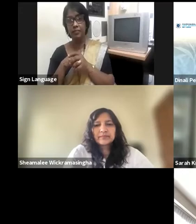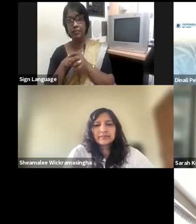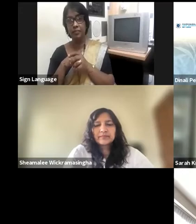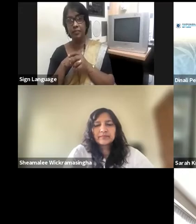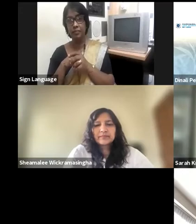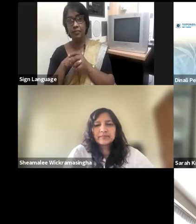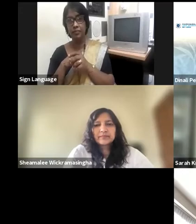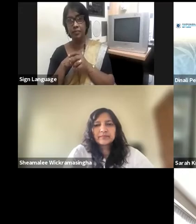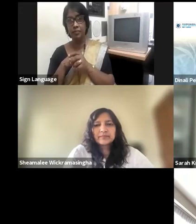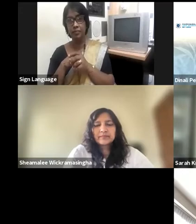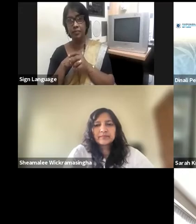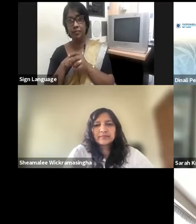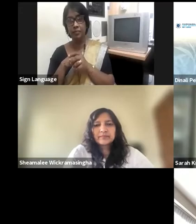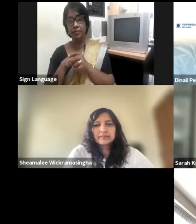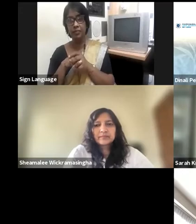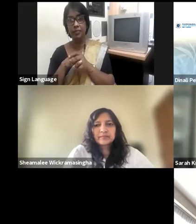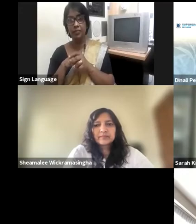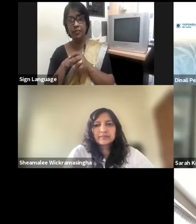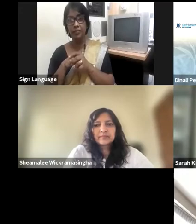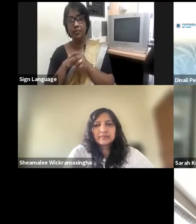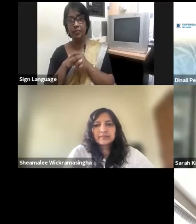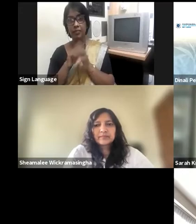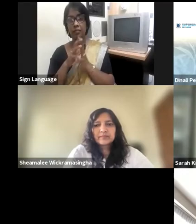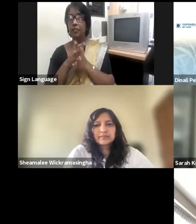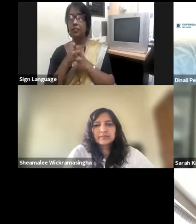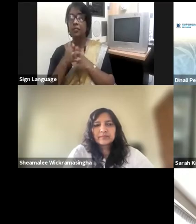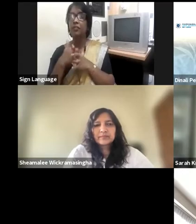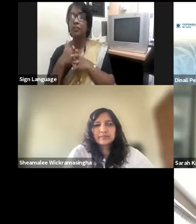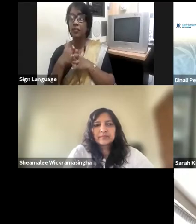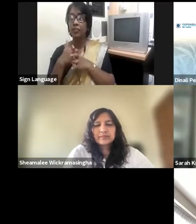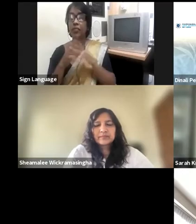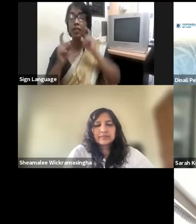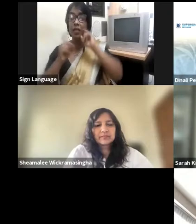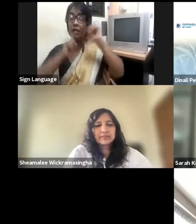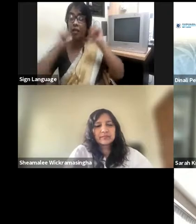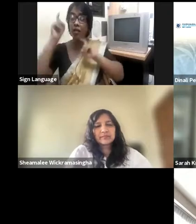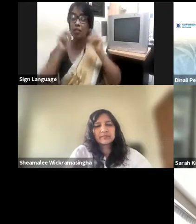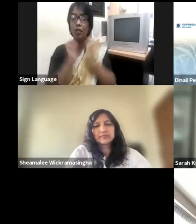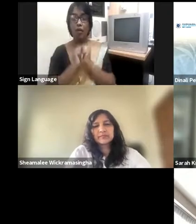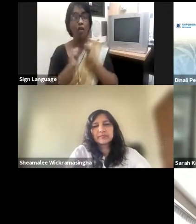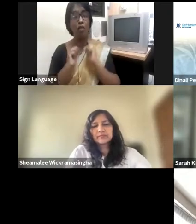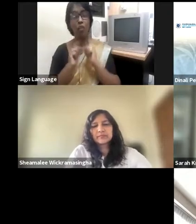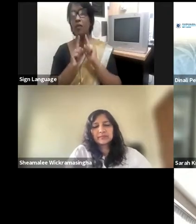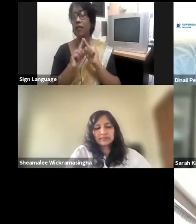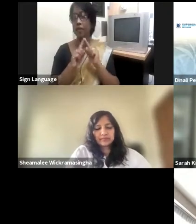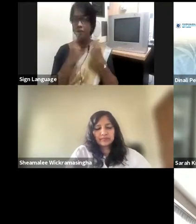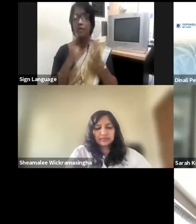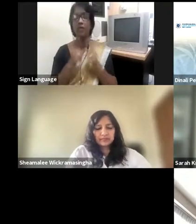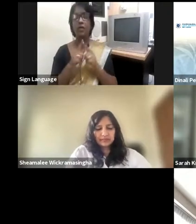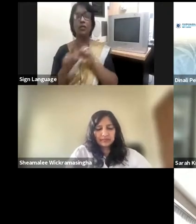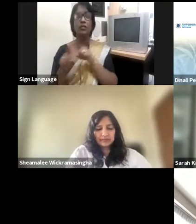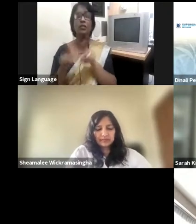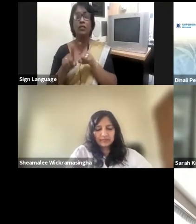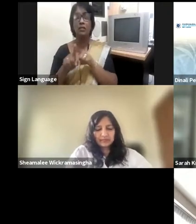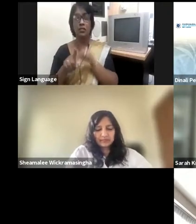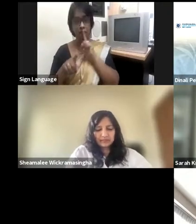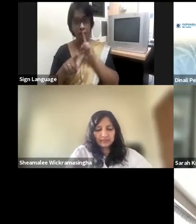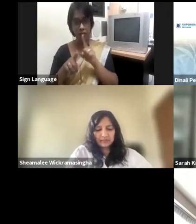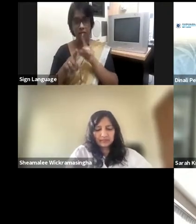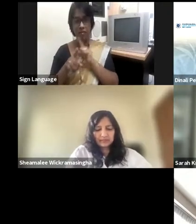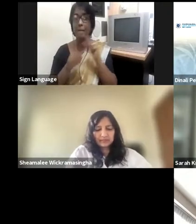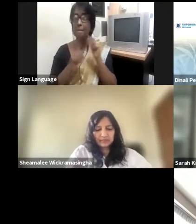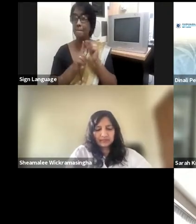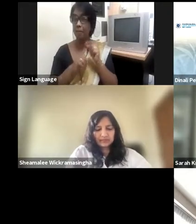kinds of behaviors that one needs as you get into the board, the importance of using your tacit knowledge, the